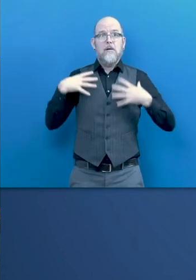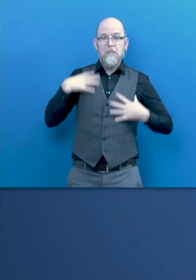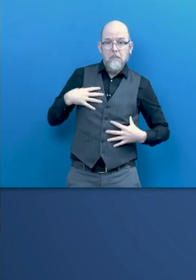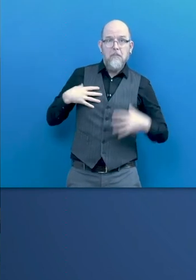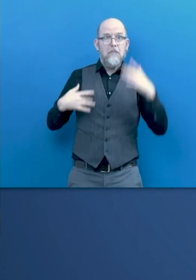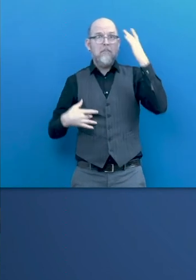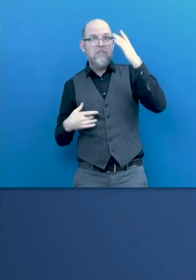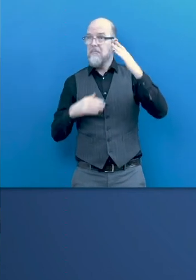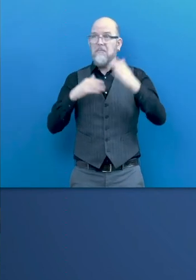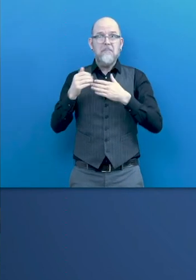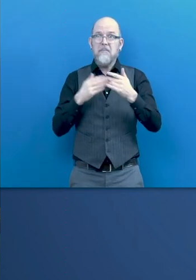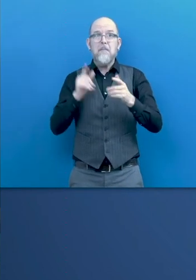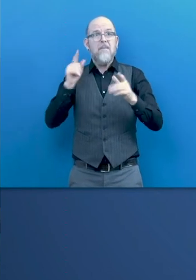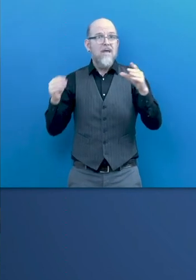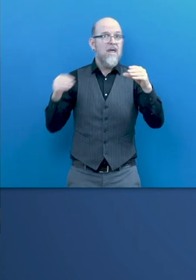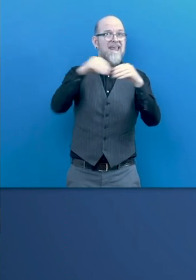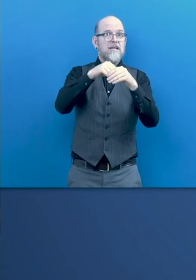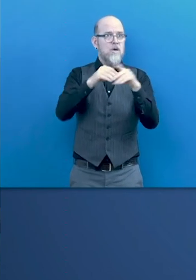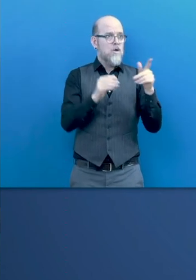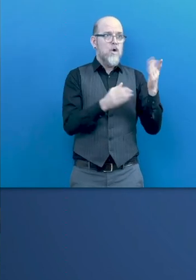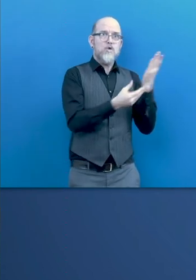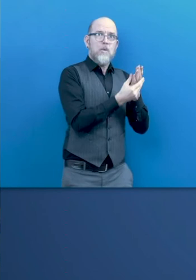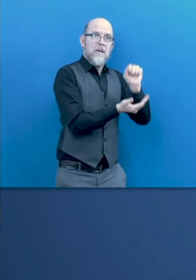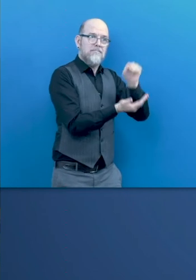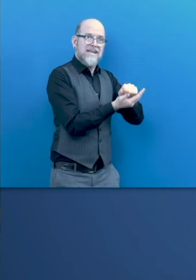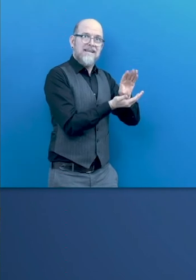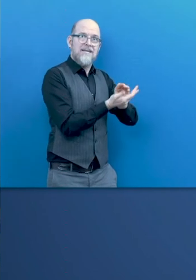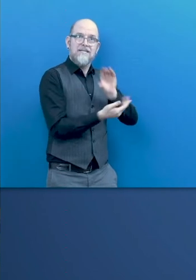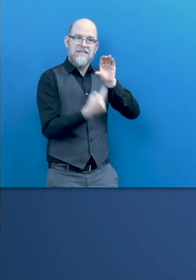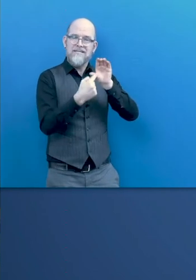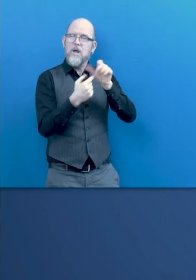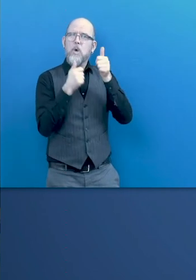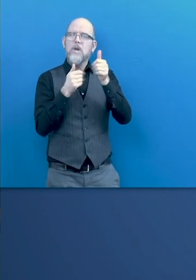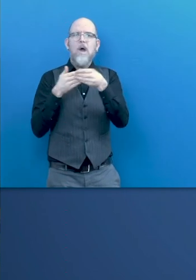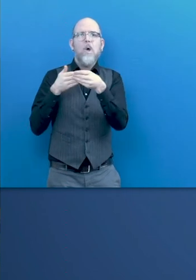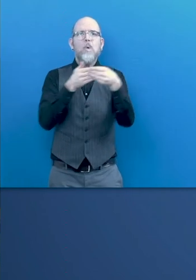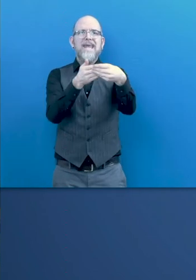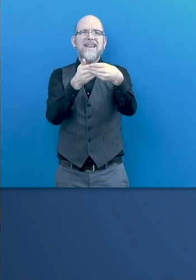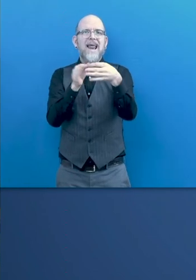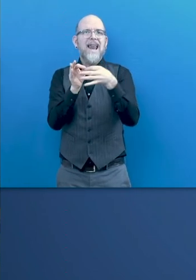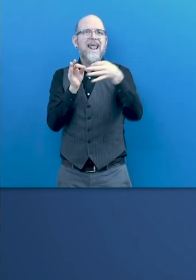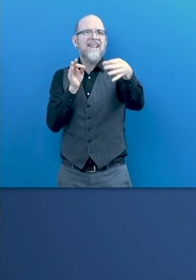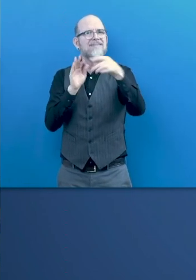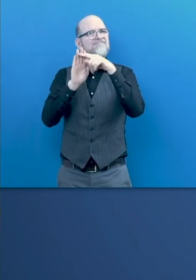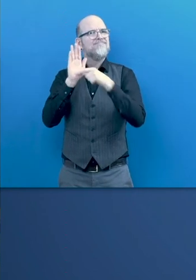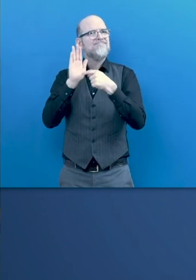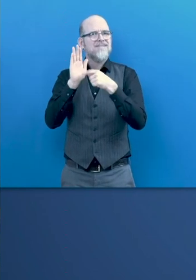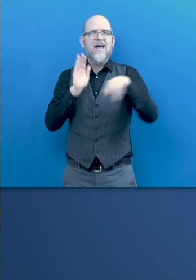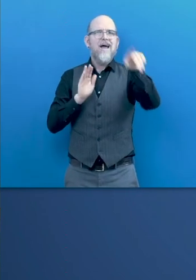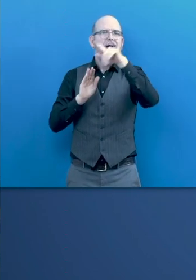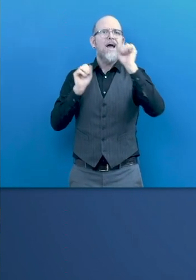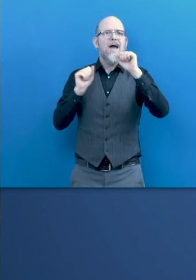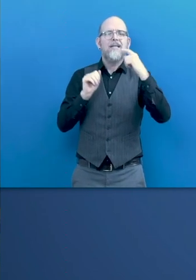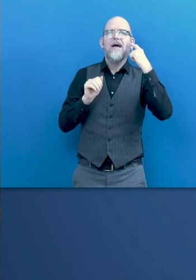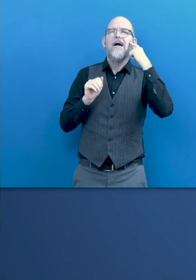guidelines and helps the user walk a path to understand. Because, you we use these